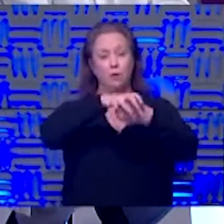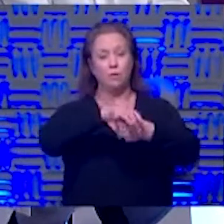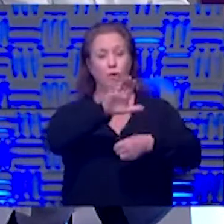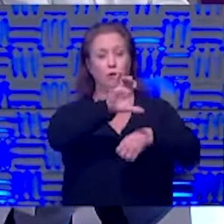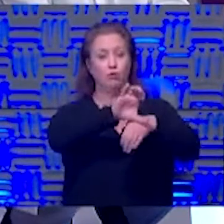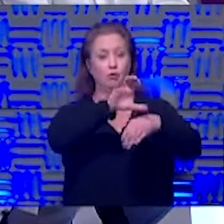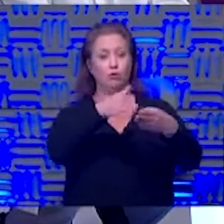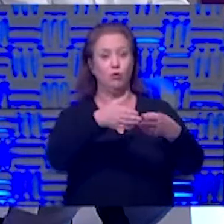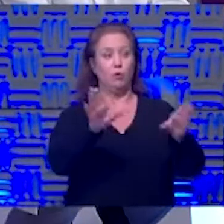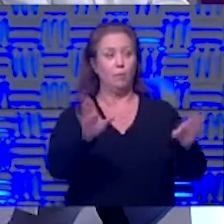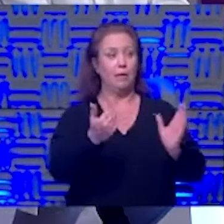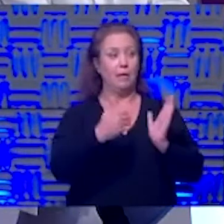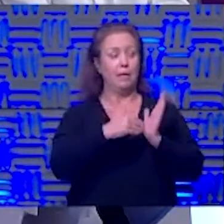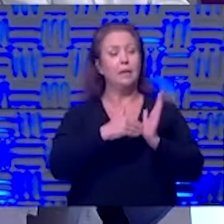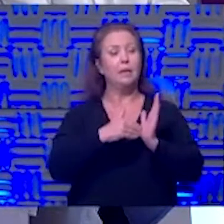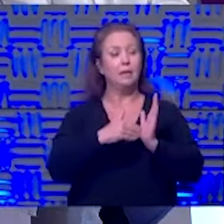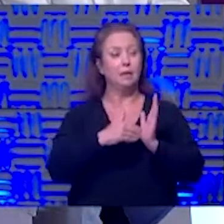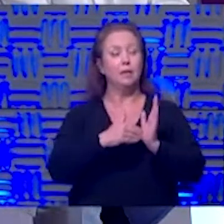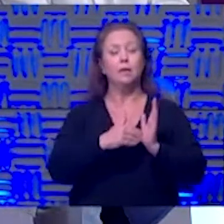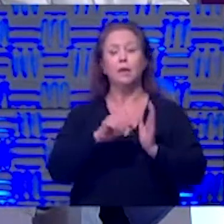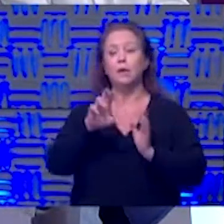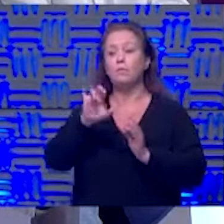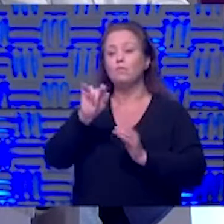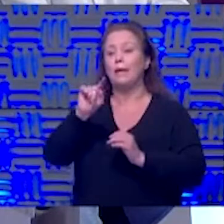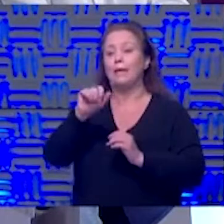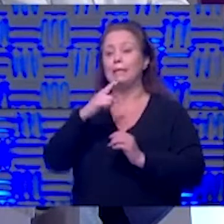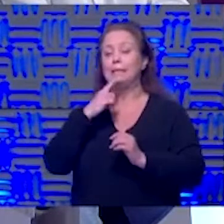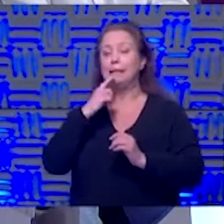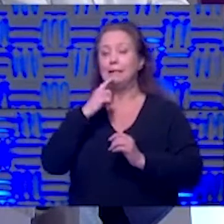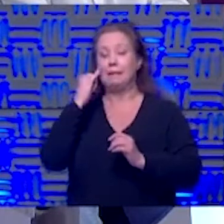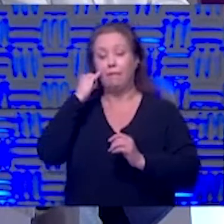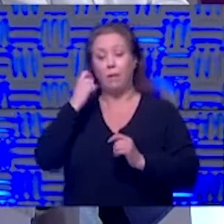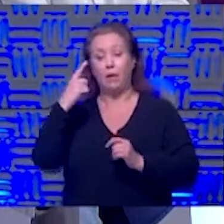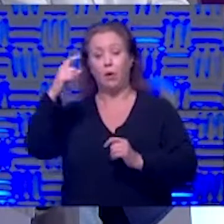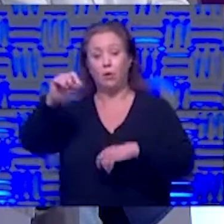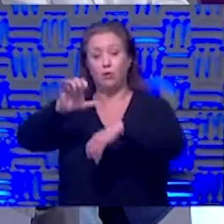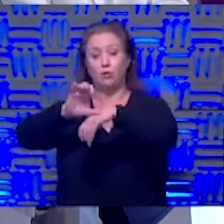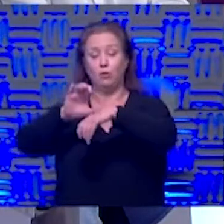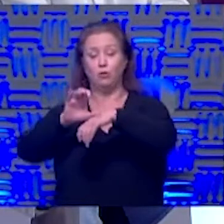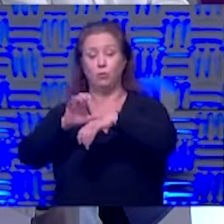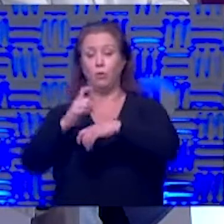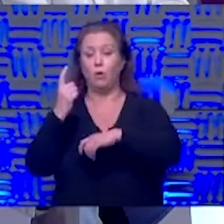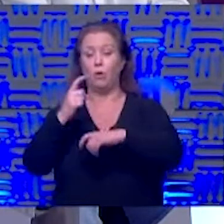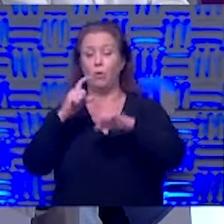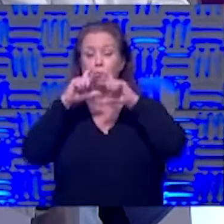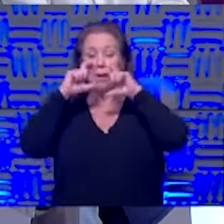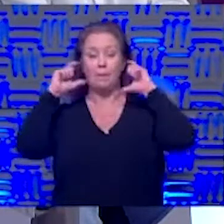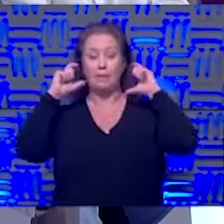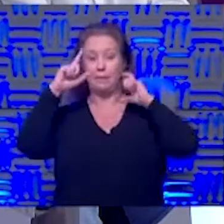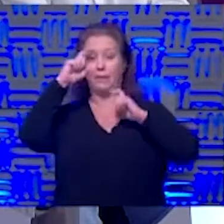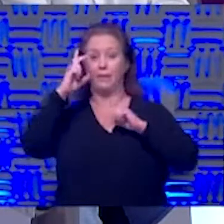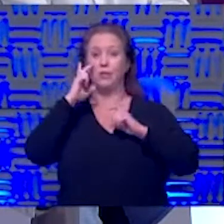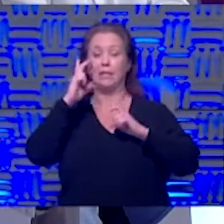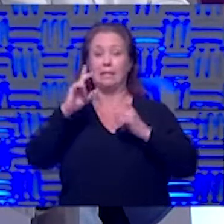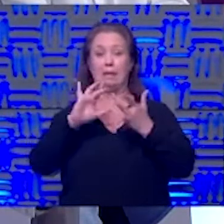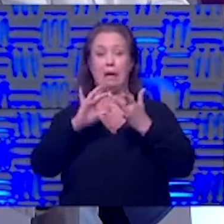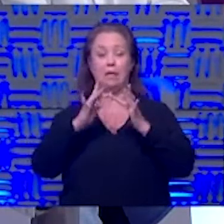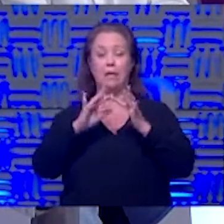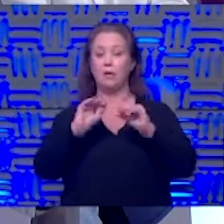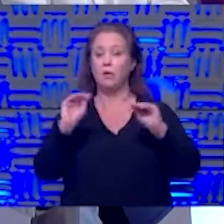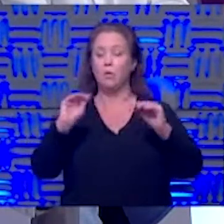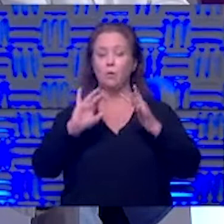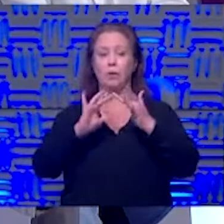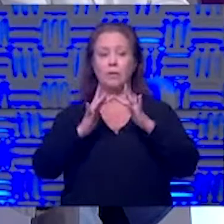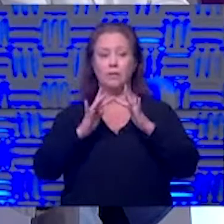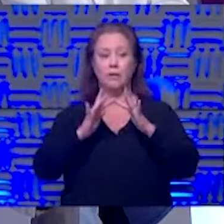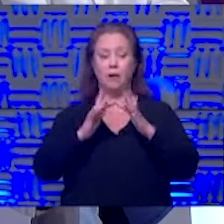her church to reopen that she goes to rita says if we go we'll be the only ones wearing masks because she can see it online and nobody's